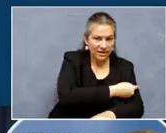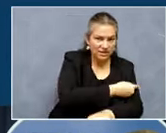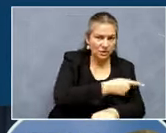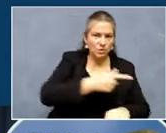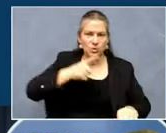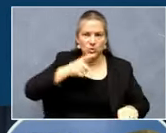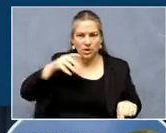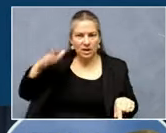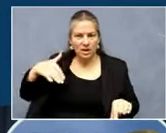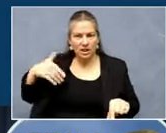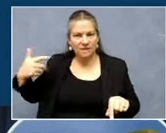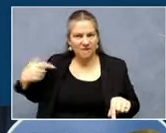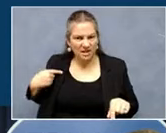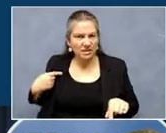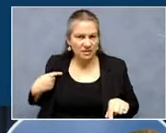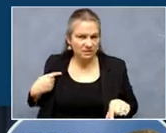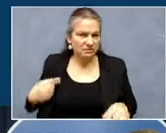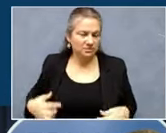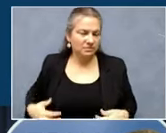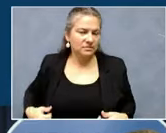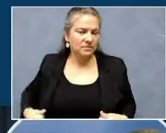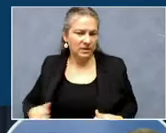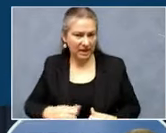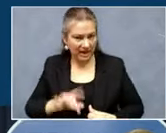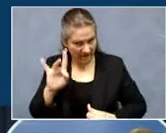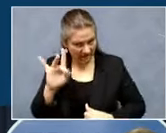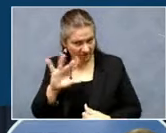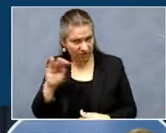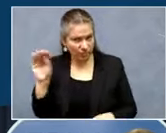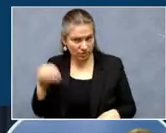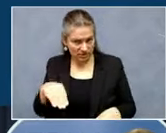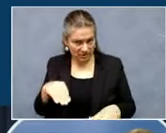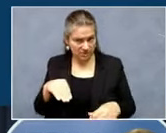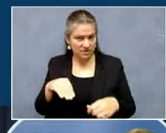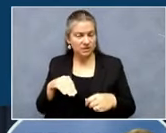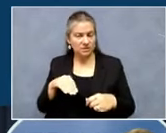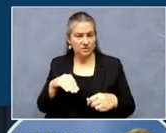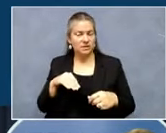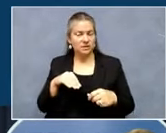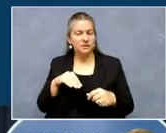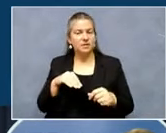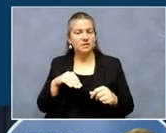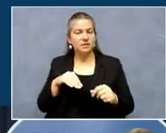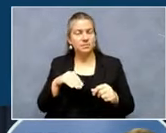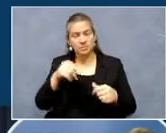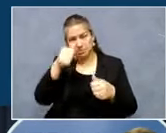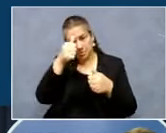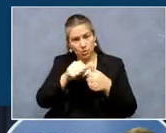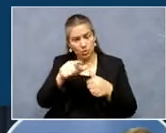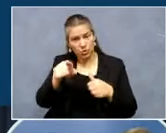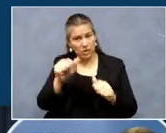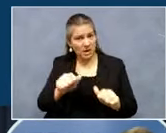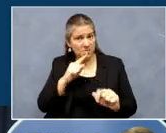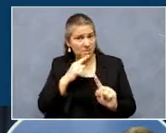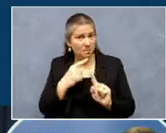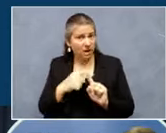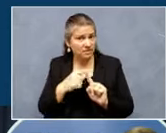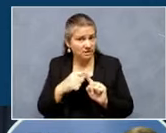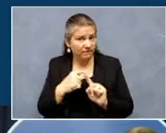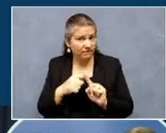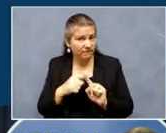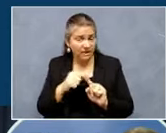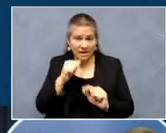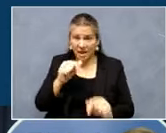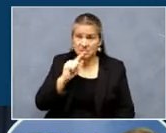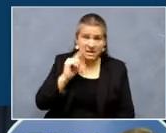Again, 85% of all cases. And remember, you can test positive and not be sick. You can